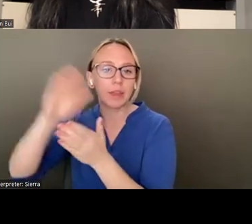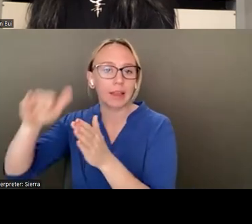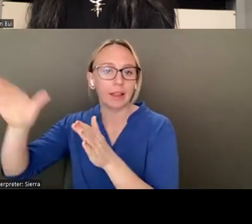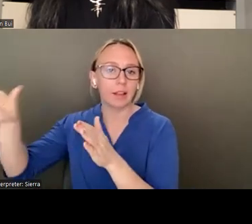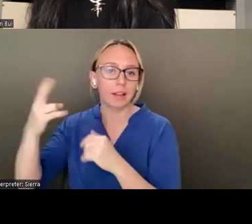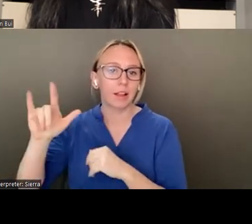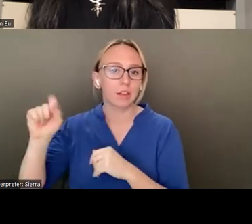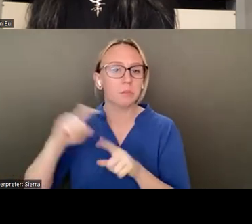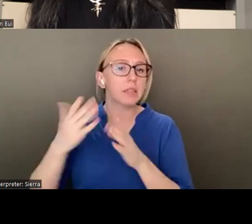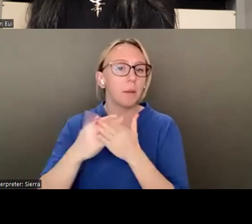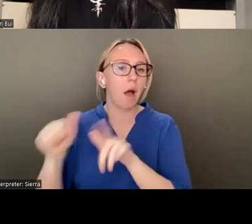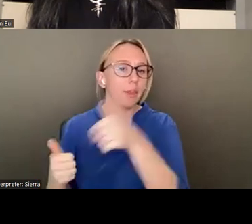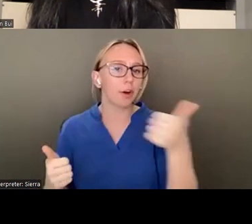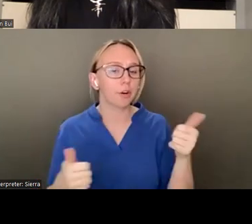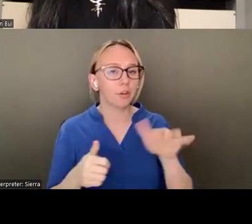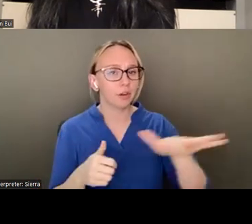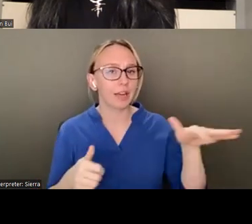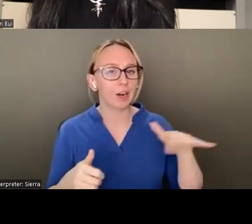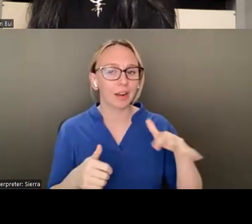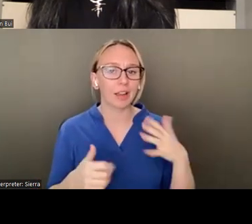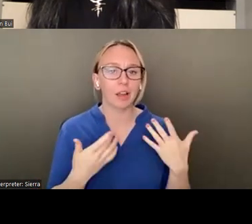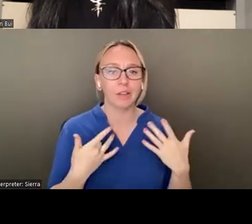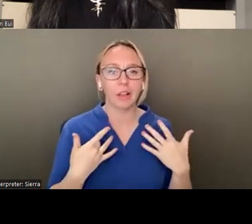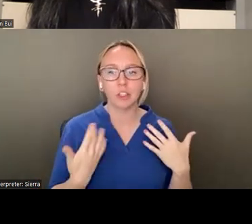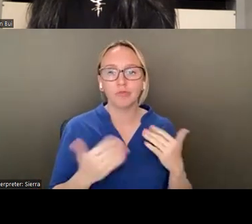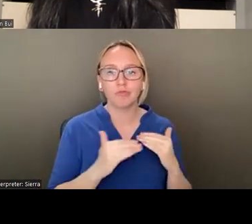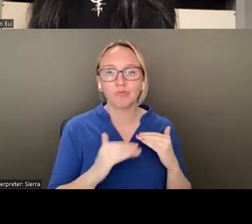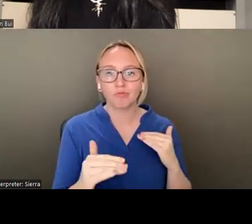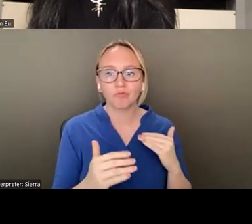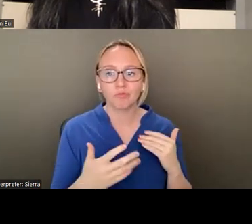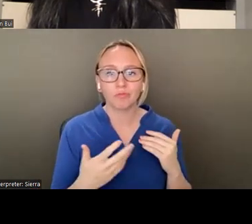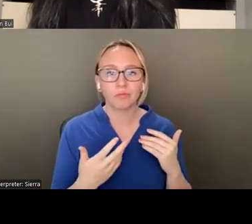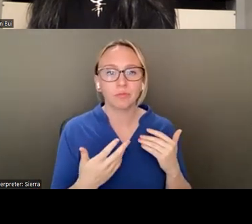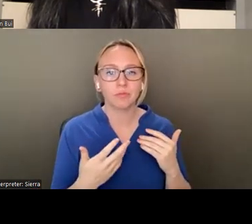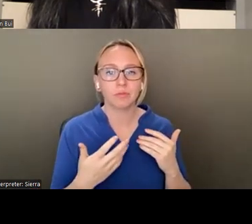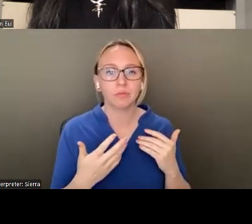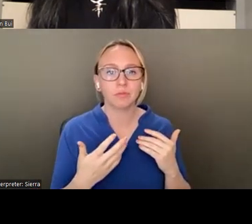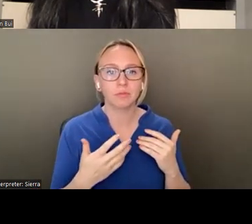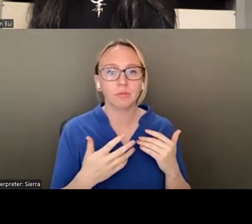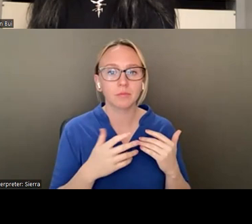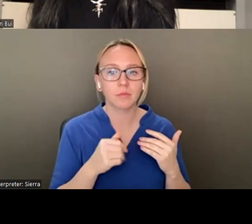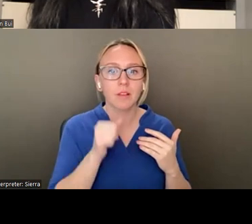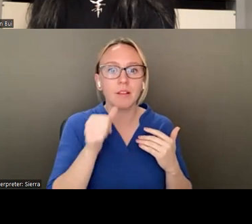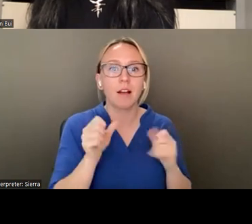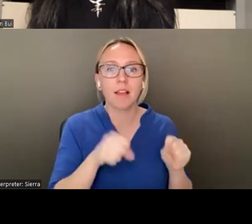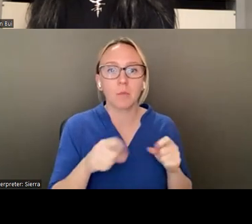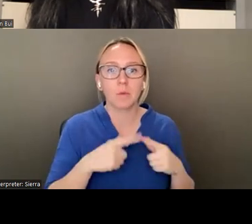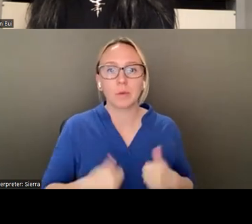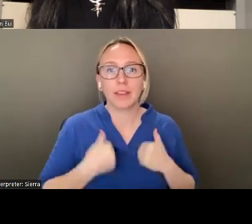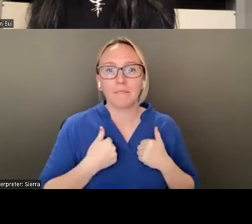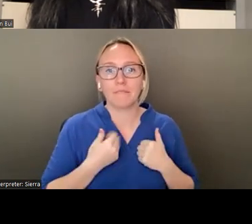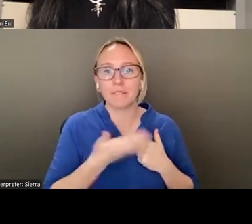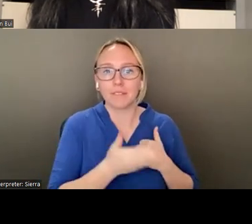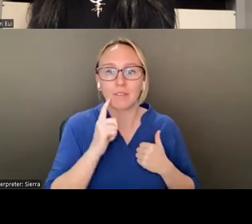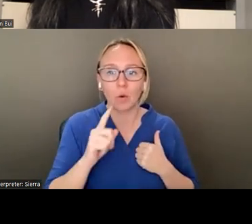that's so bleep and feels so kind of inhospitable for humans. And I did have